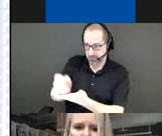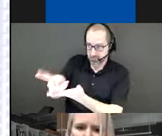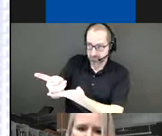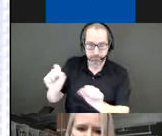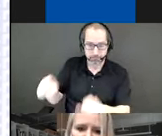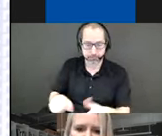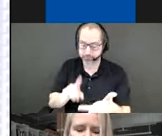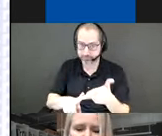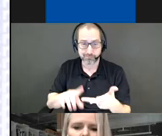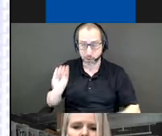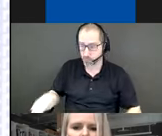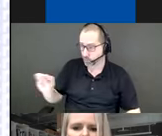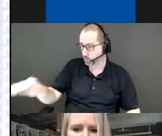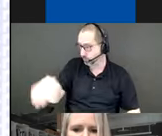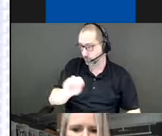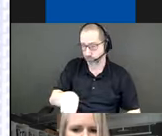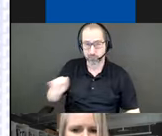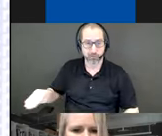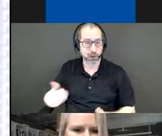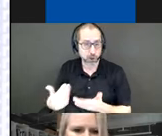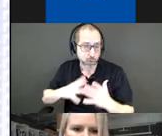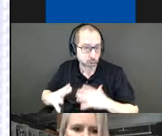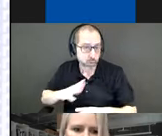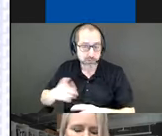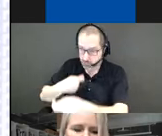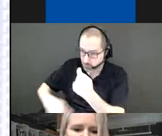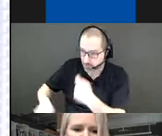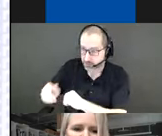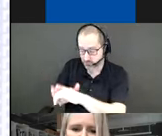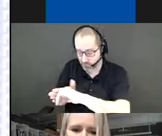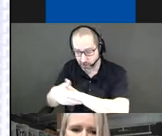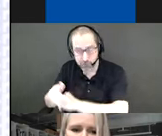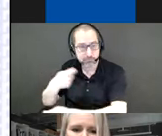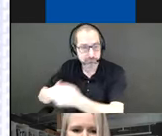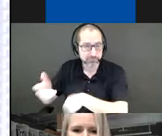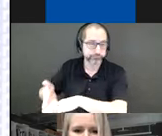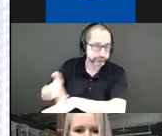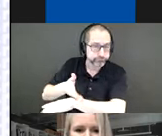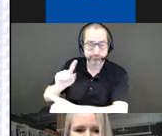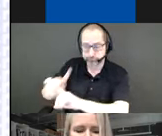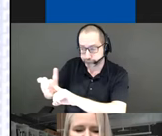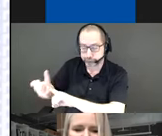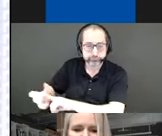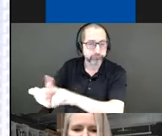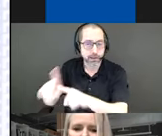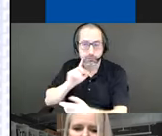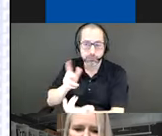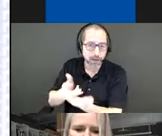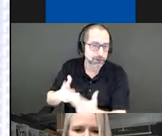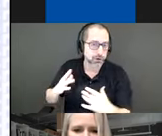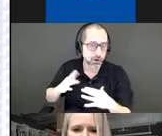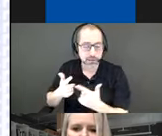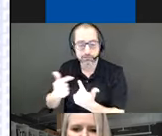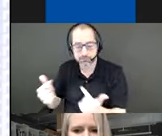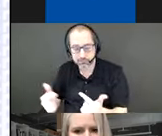moved into new positions and adopt new costumes and accessories to suit public's feedbacks, different seasons, holidays, and special events. Number four, the